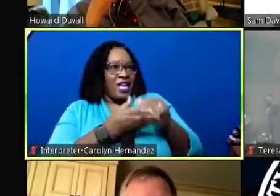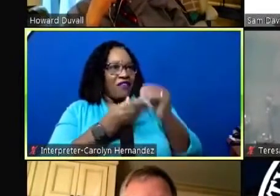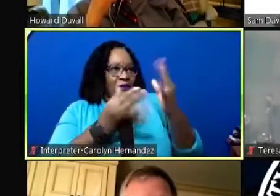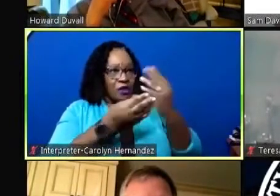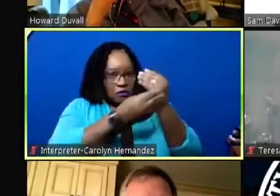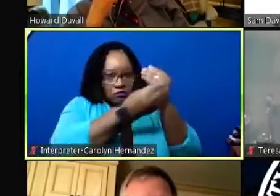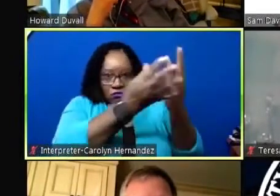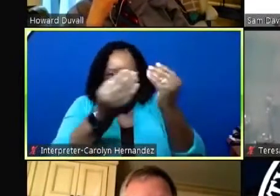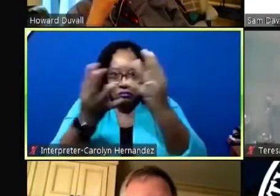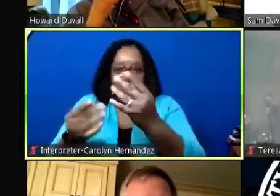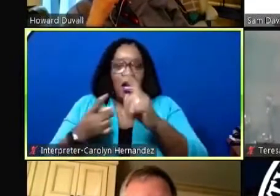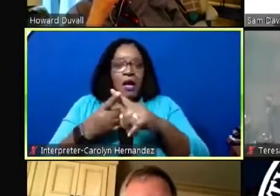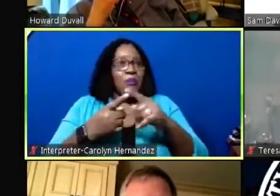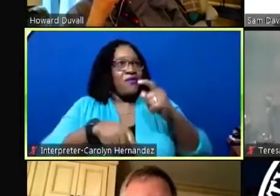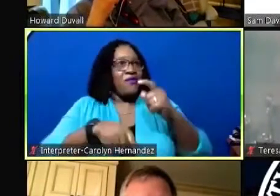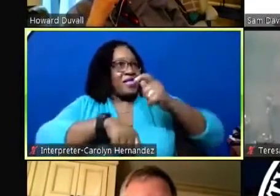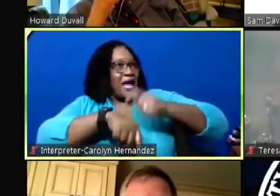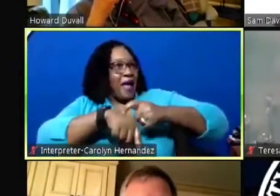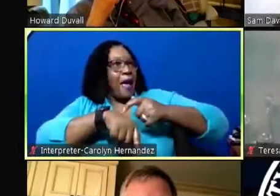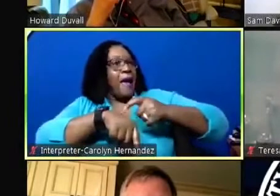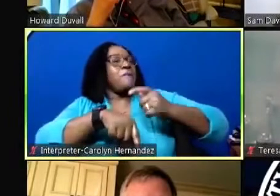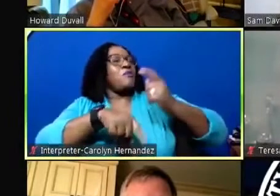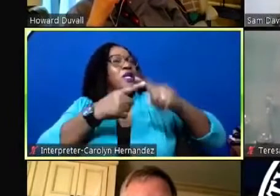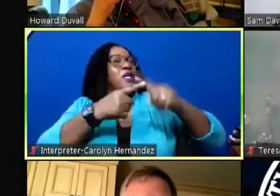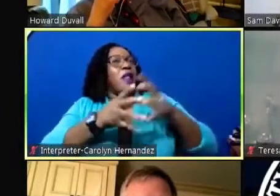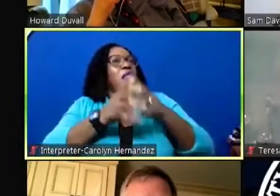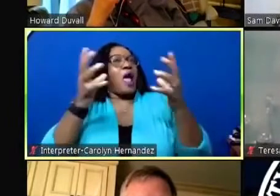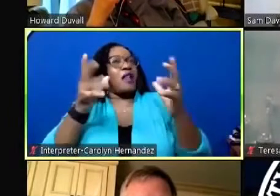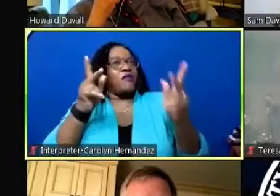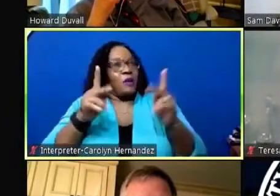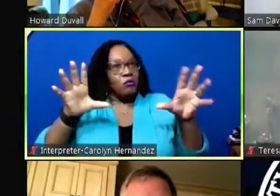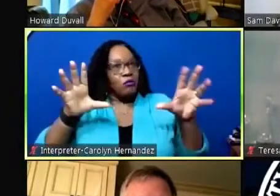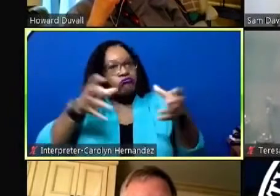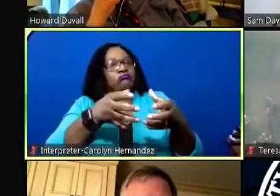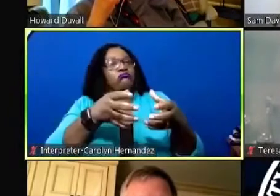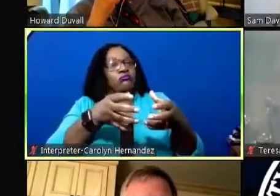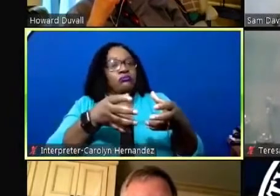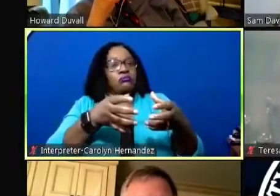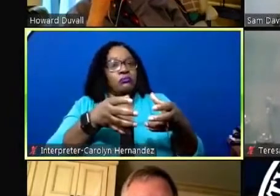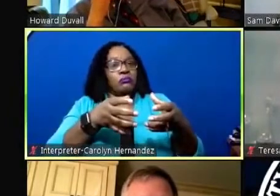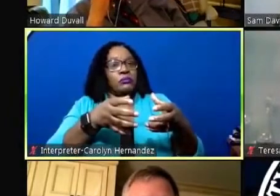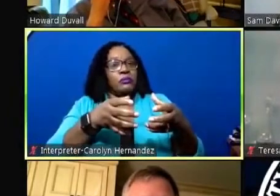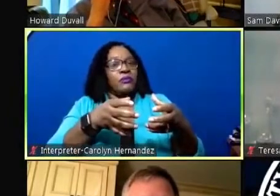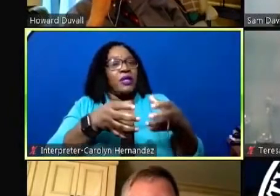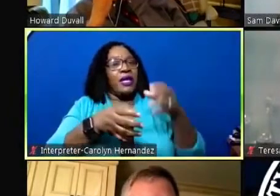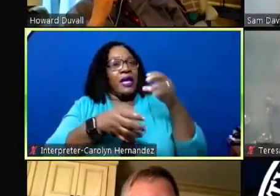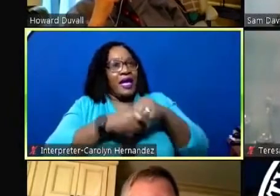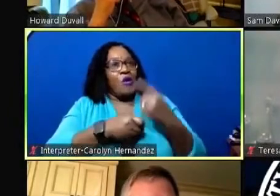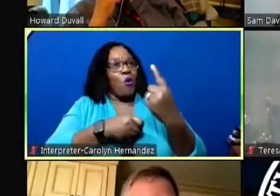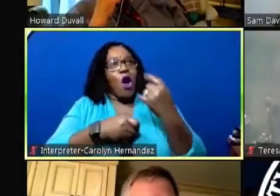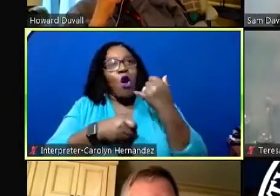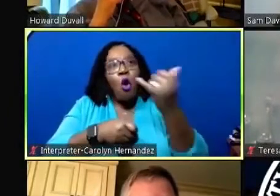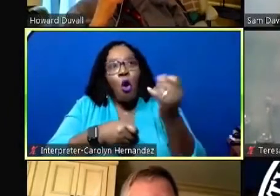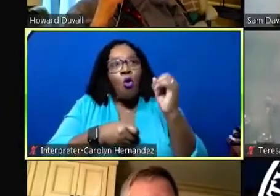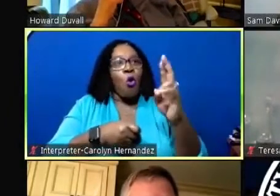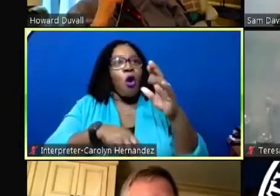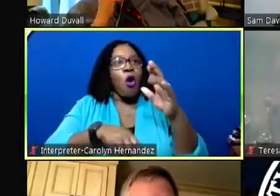but um for time's sake it's best if we can get a bunch of people um in a in a in a call or on a